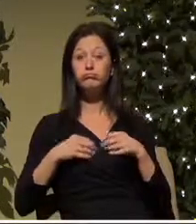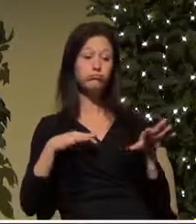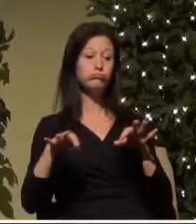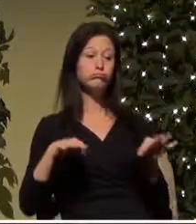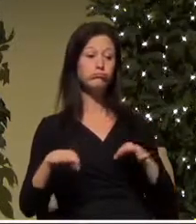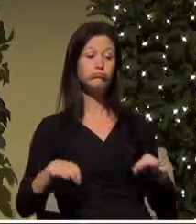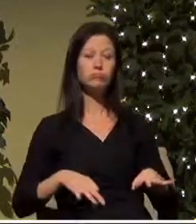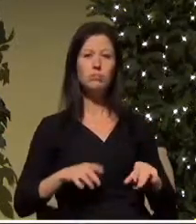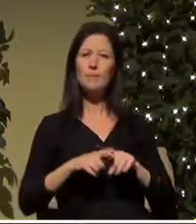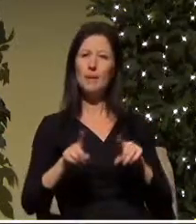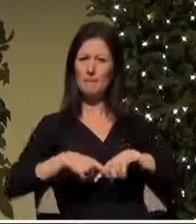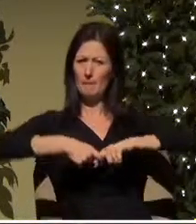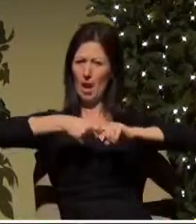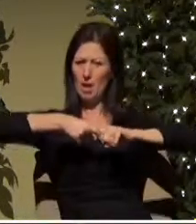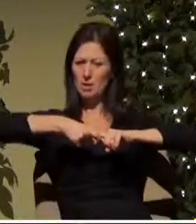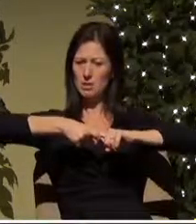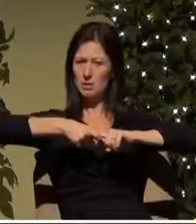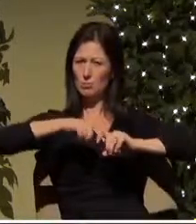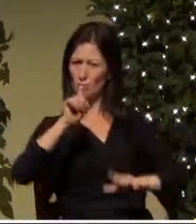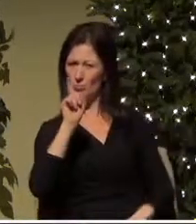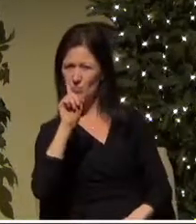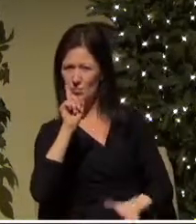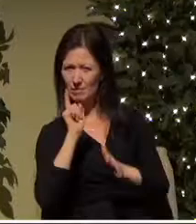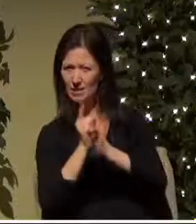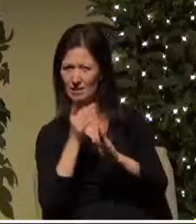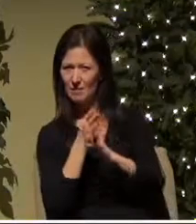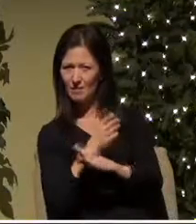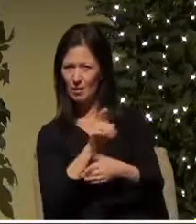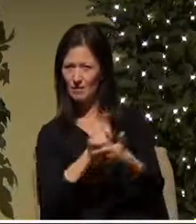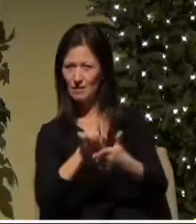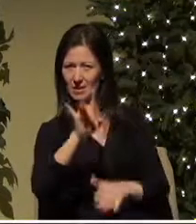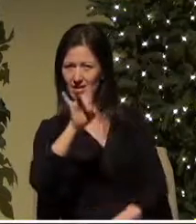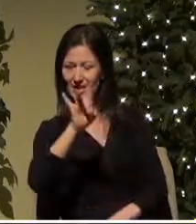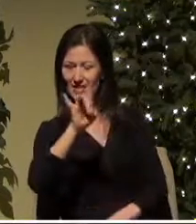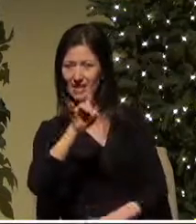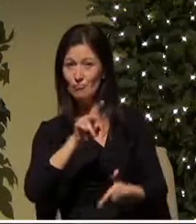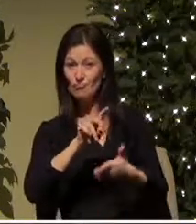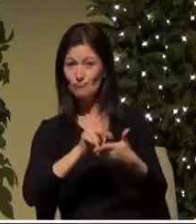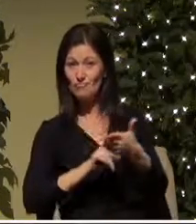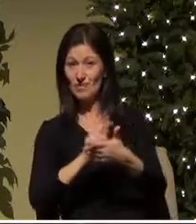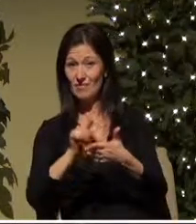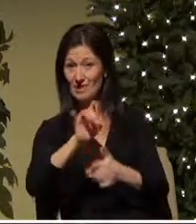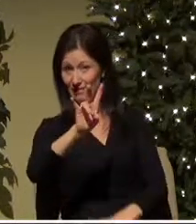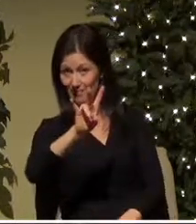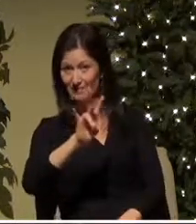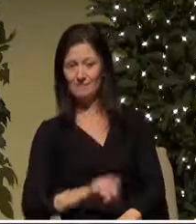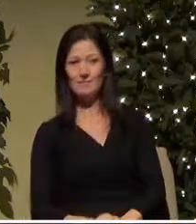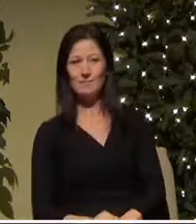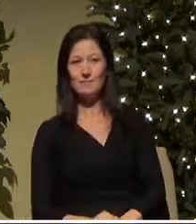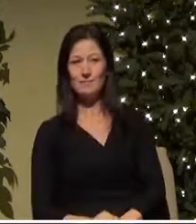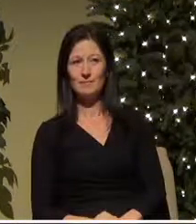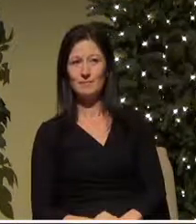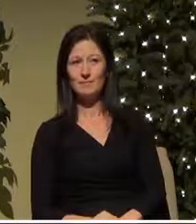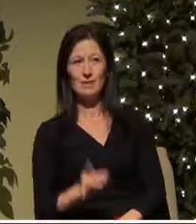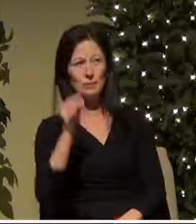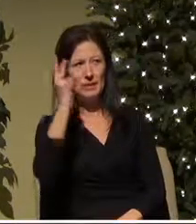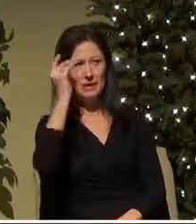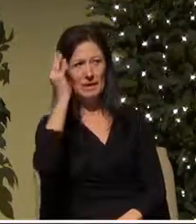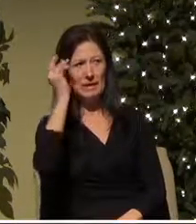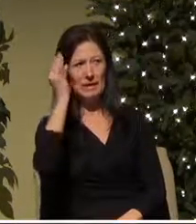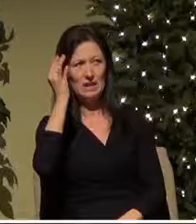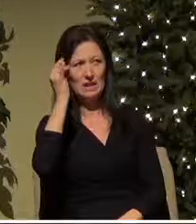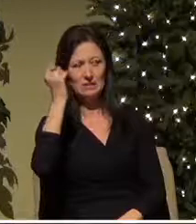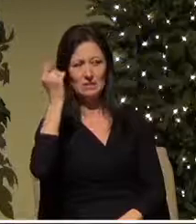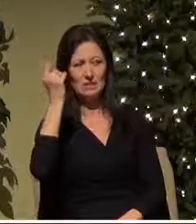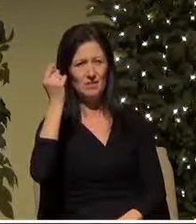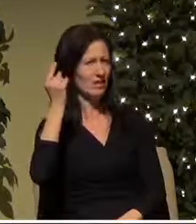but if we pause for a moment just before verse 8 and we read in verse 7 and we think about it we we understand